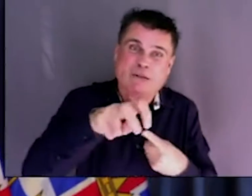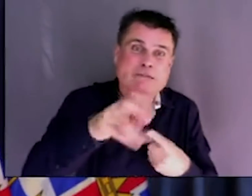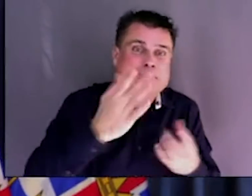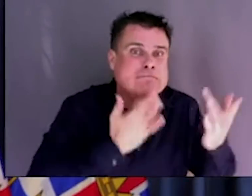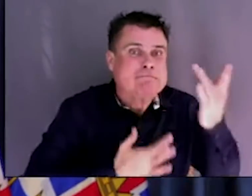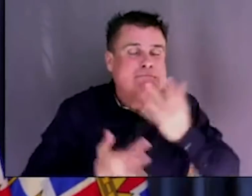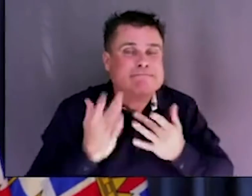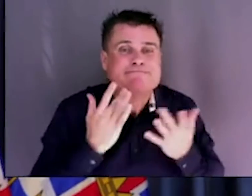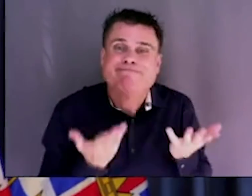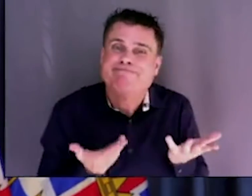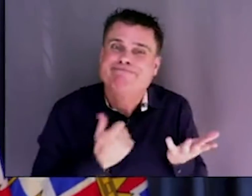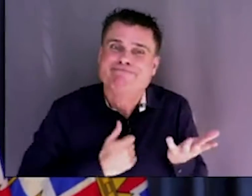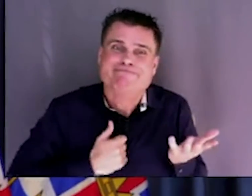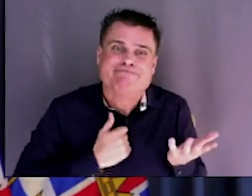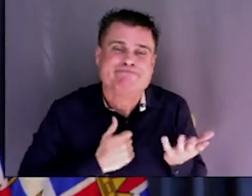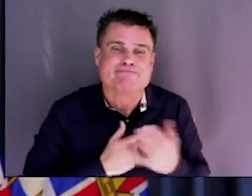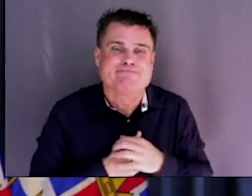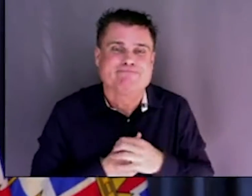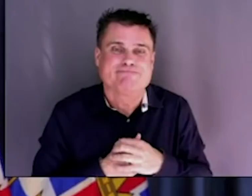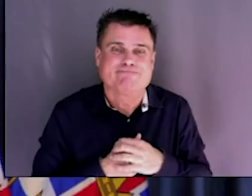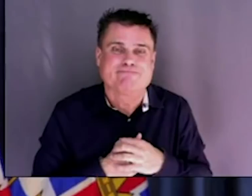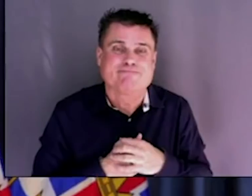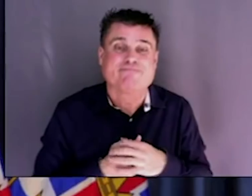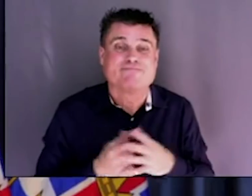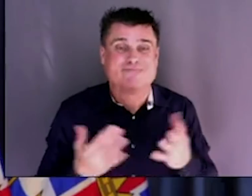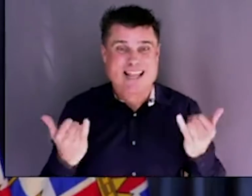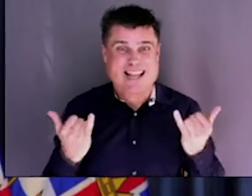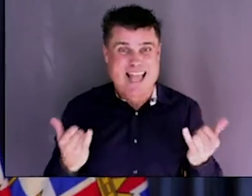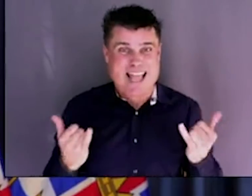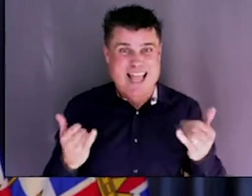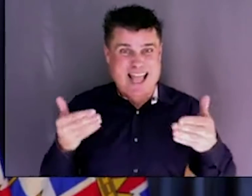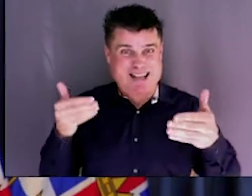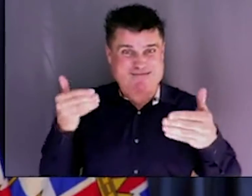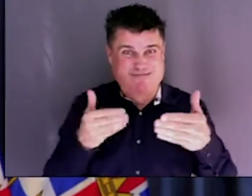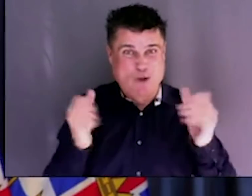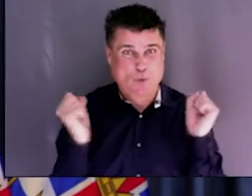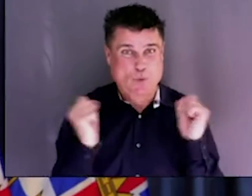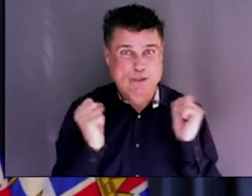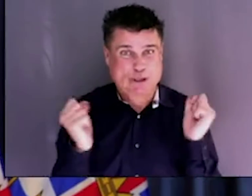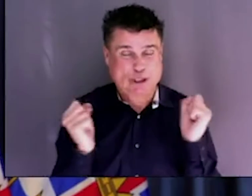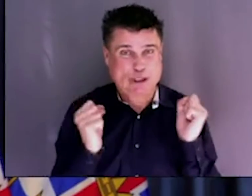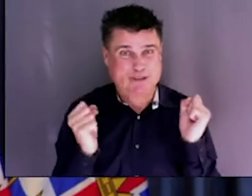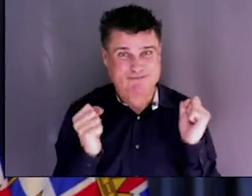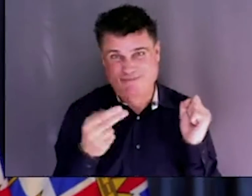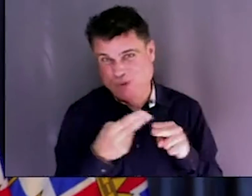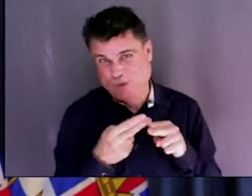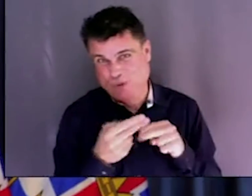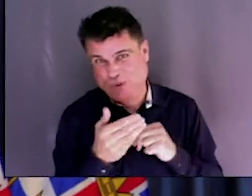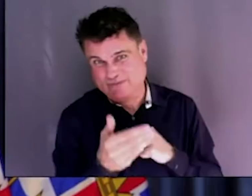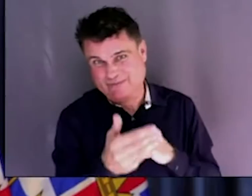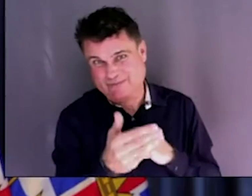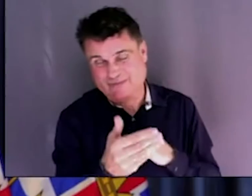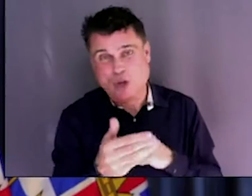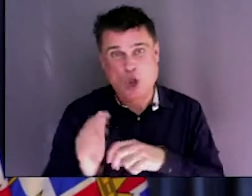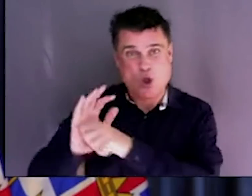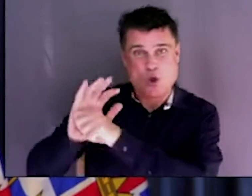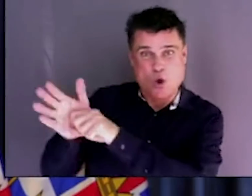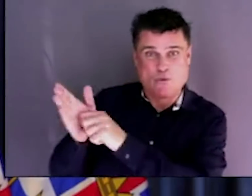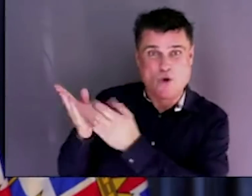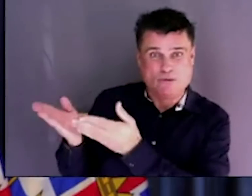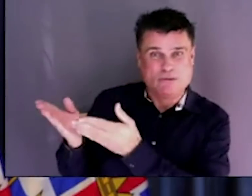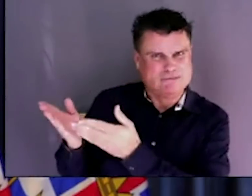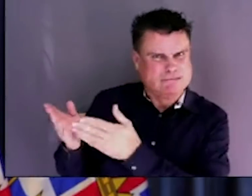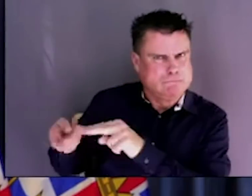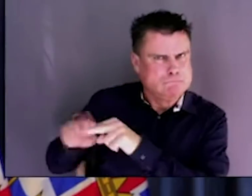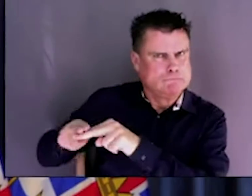B.C. But as we come into the winter in the depths of the second wave of COVID-19, this is a very difficult time for the tourism